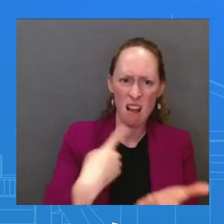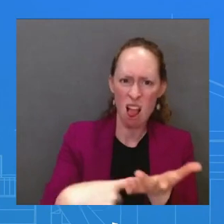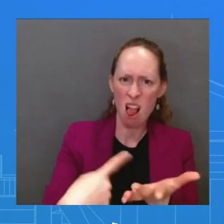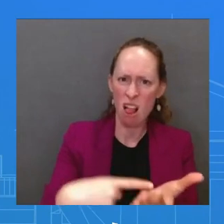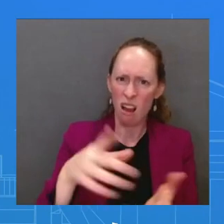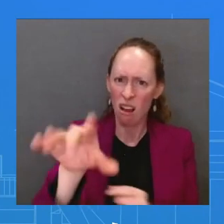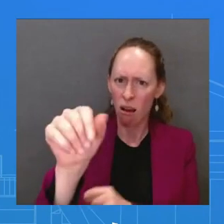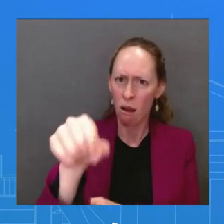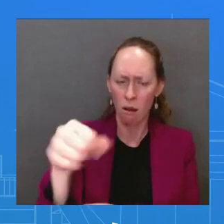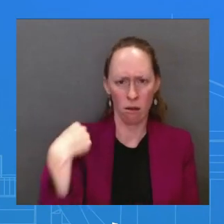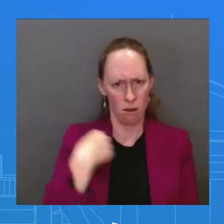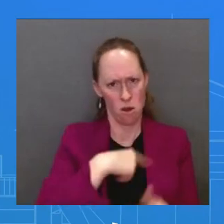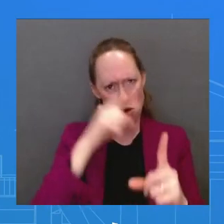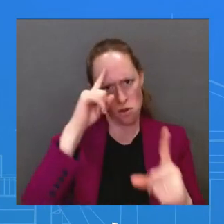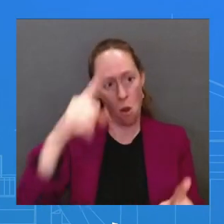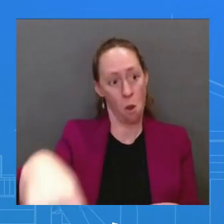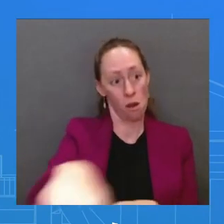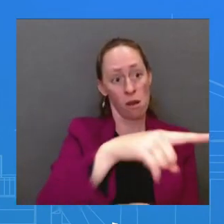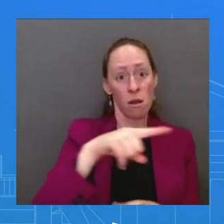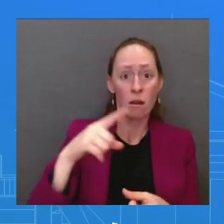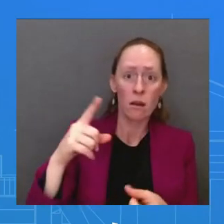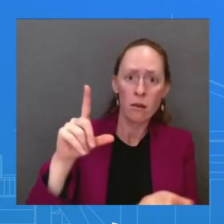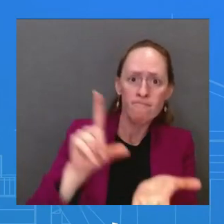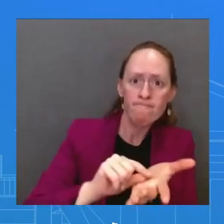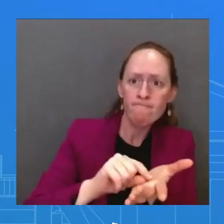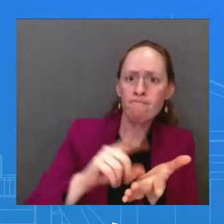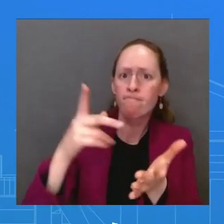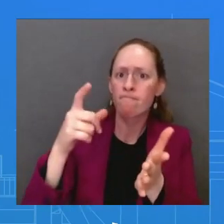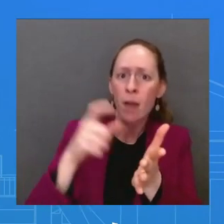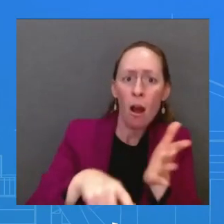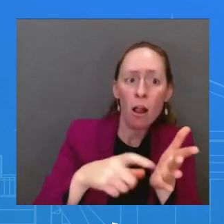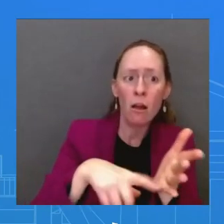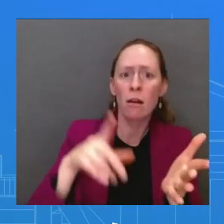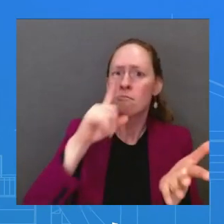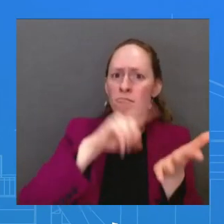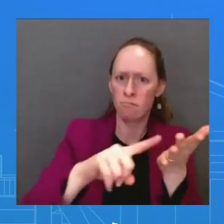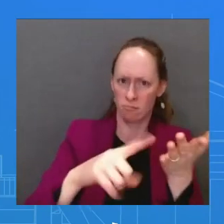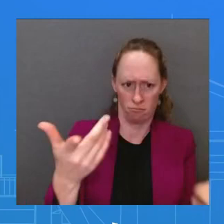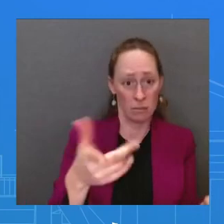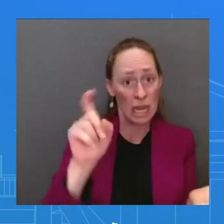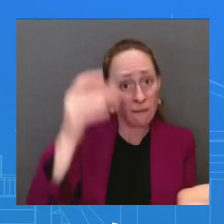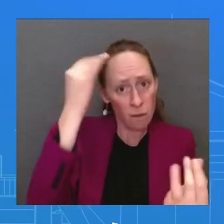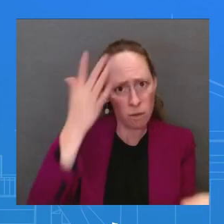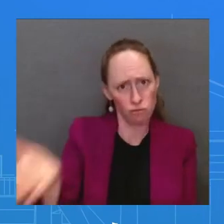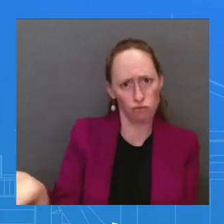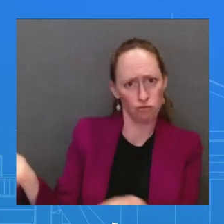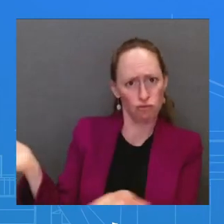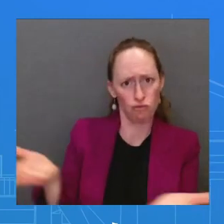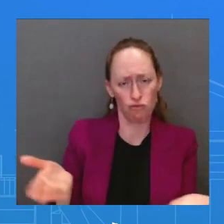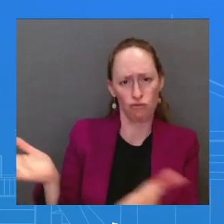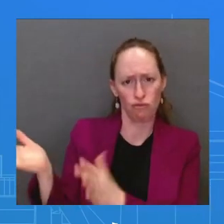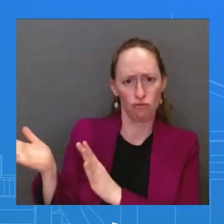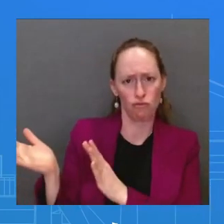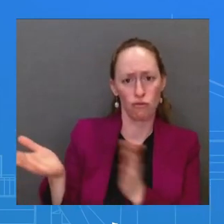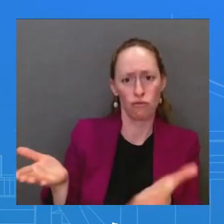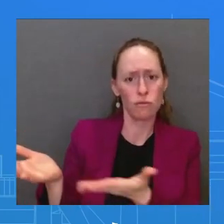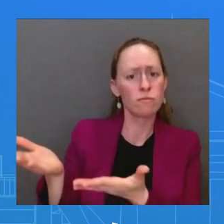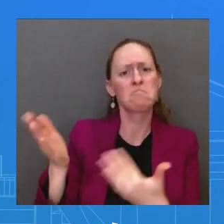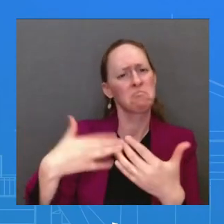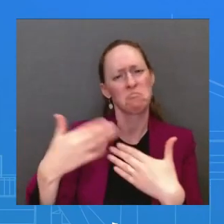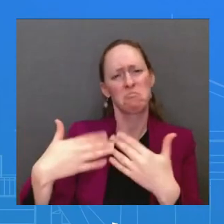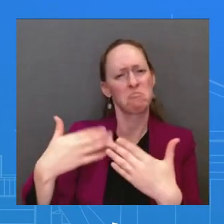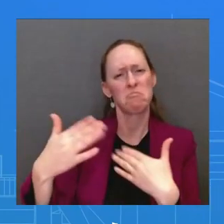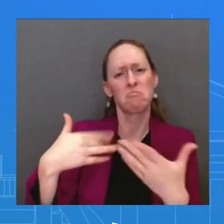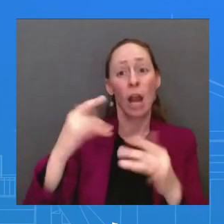they need and are entitled to as members of the international press, as members of the White House press. Secondly, President Biden himself has spoken to